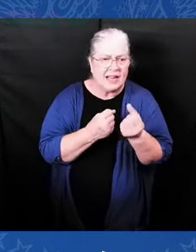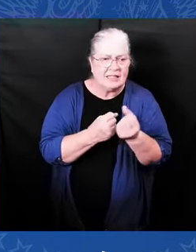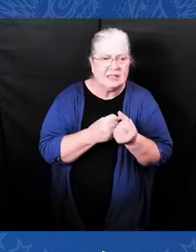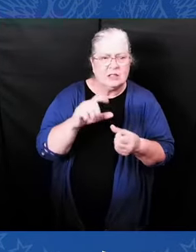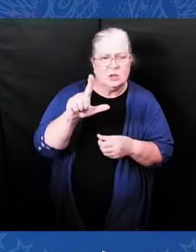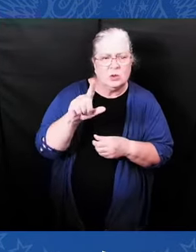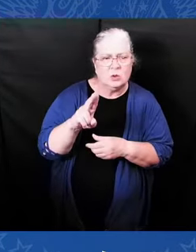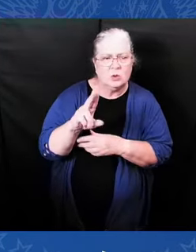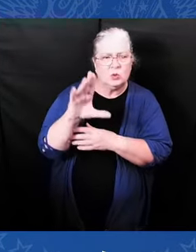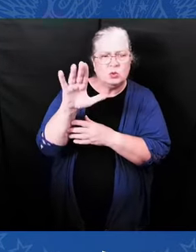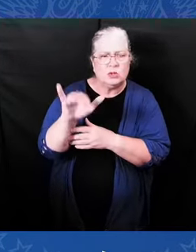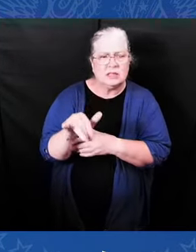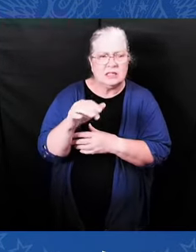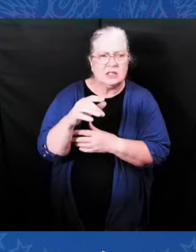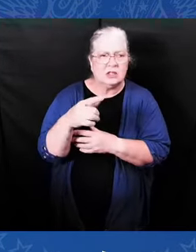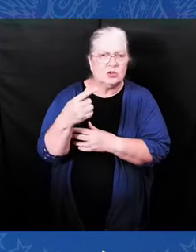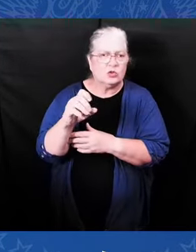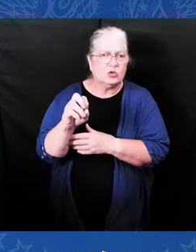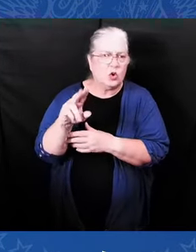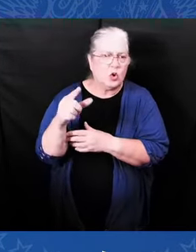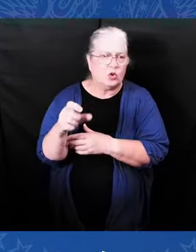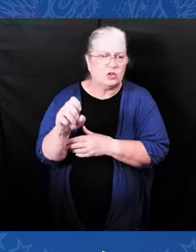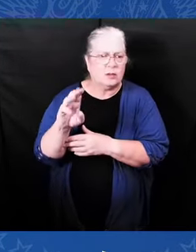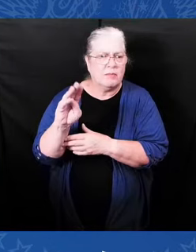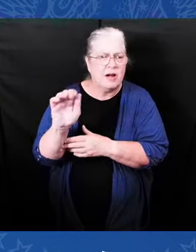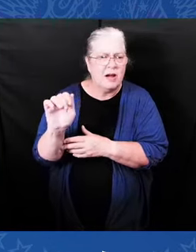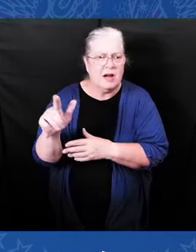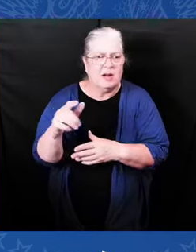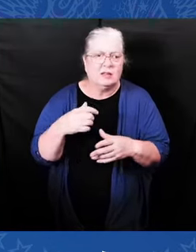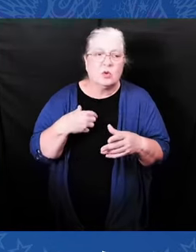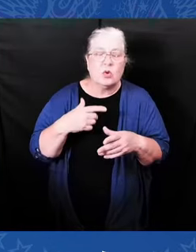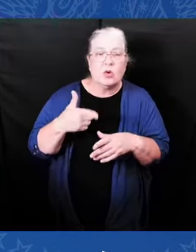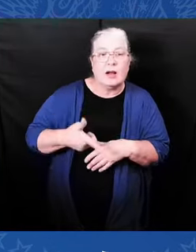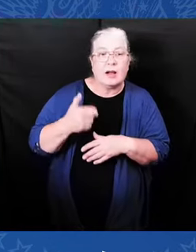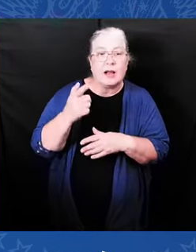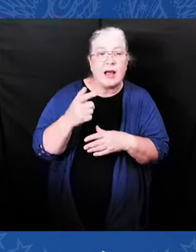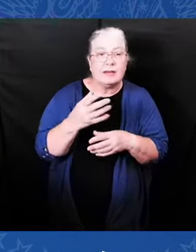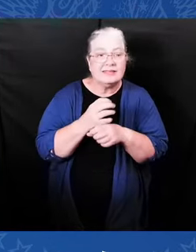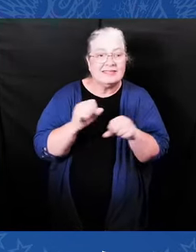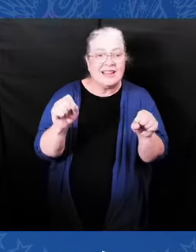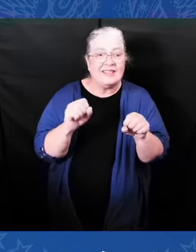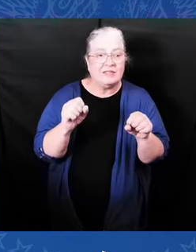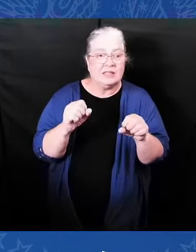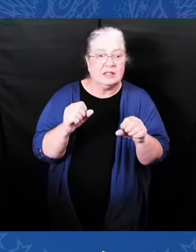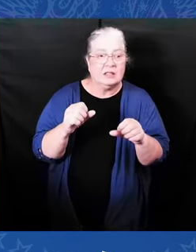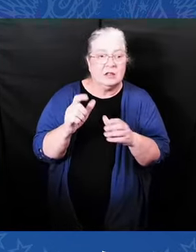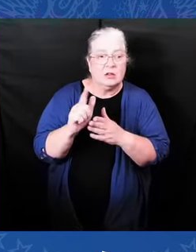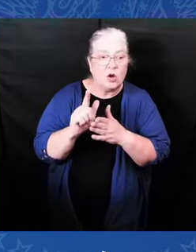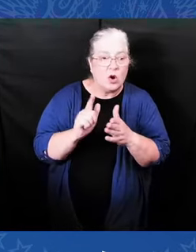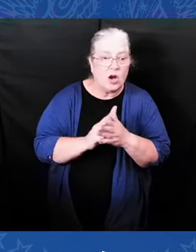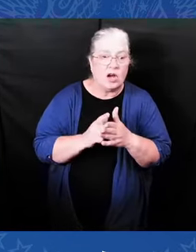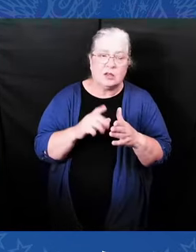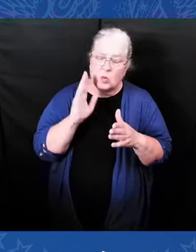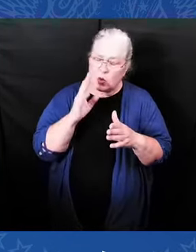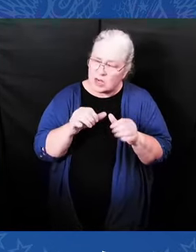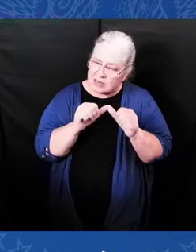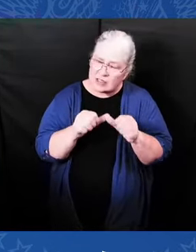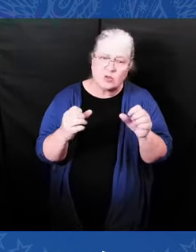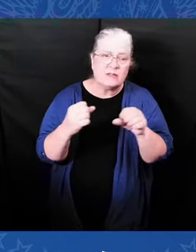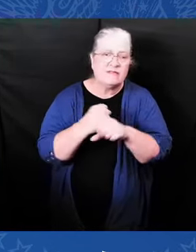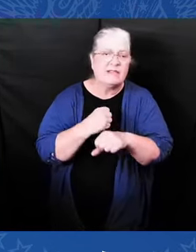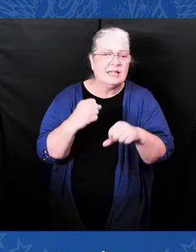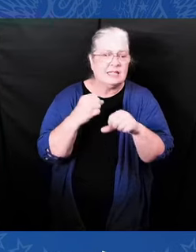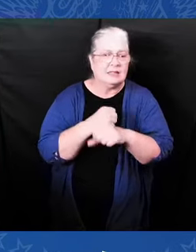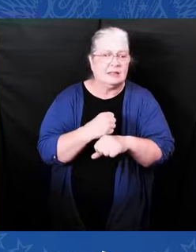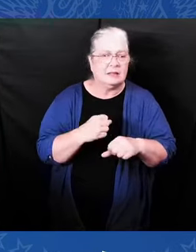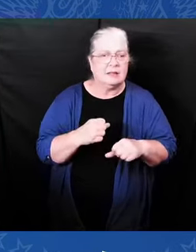I got passed — and only could keep it for 10 years. But we're going to get it back again. It matters. It matters. It matters. And by the